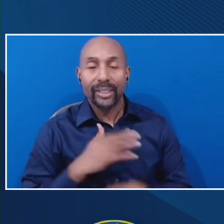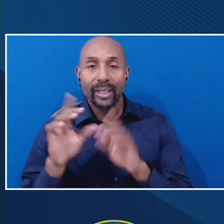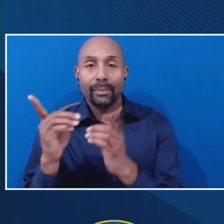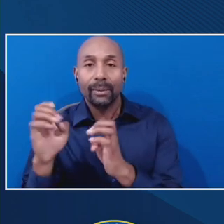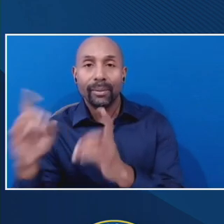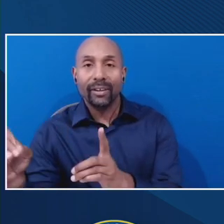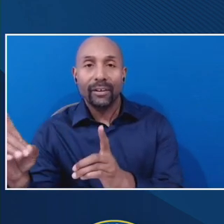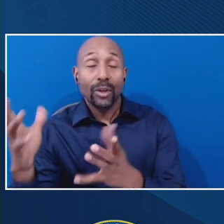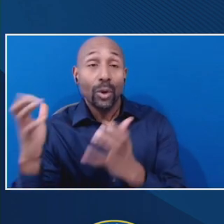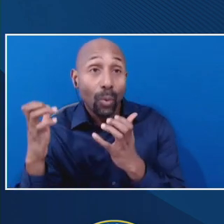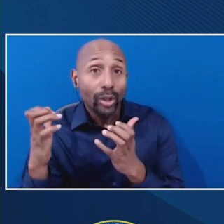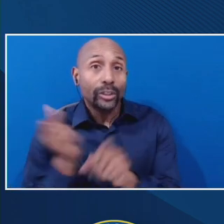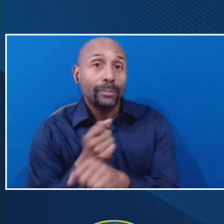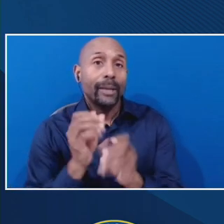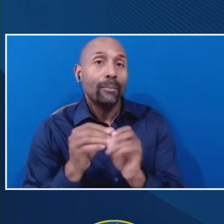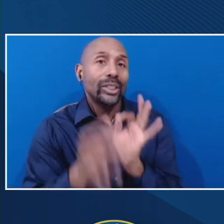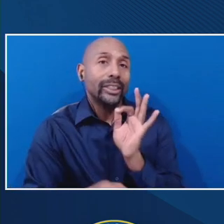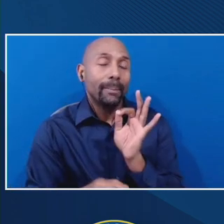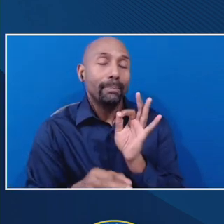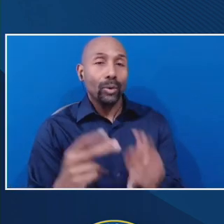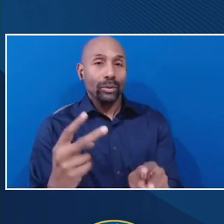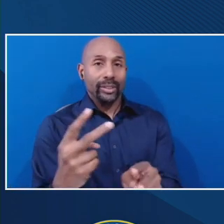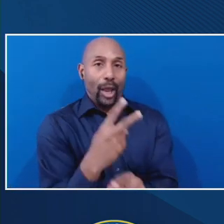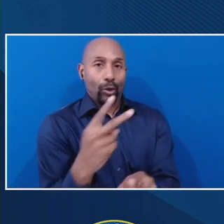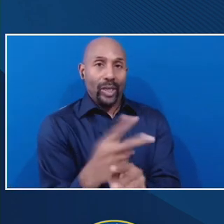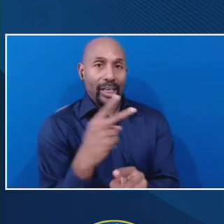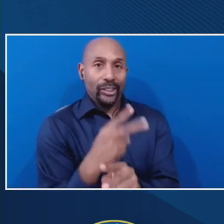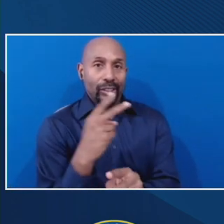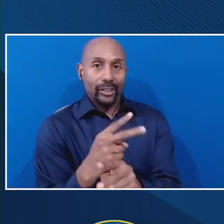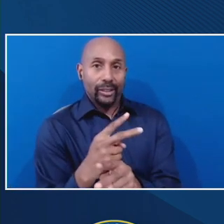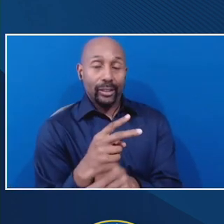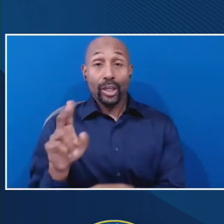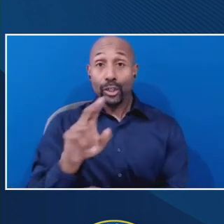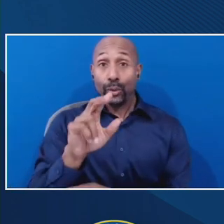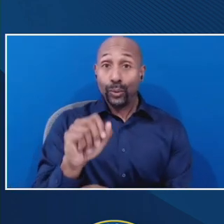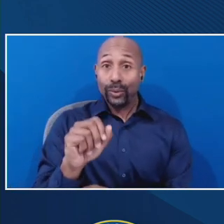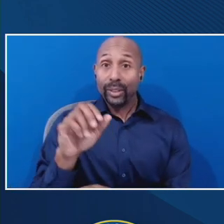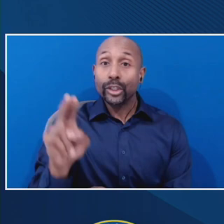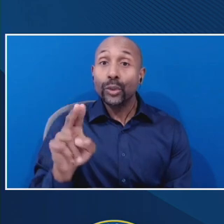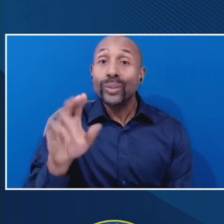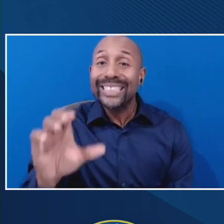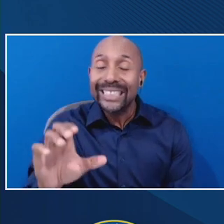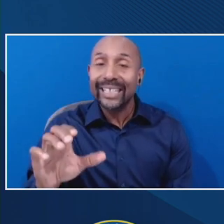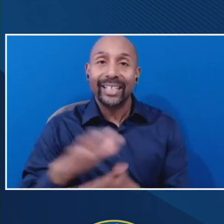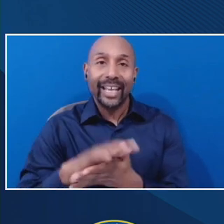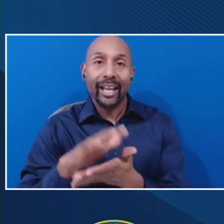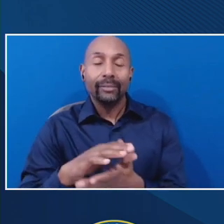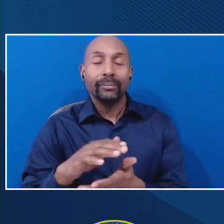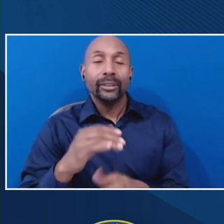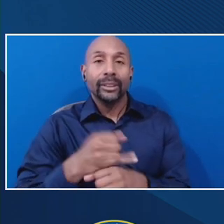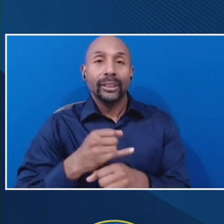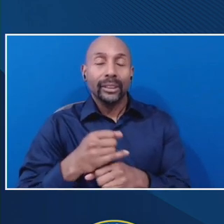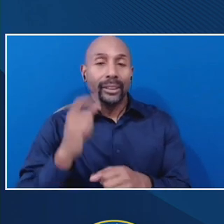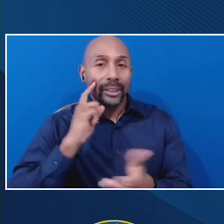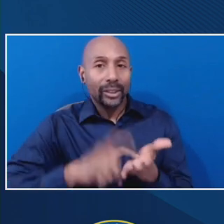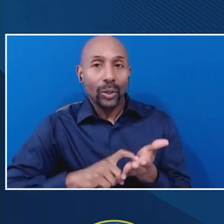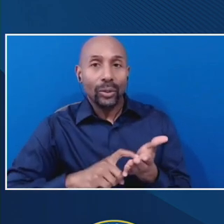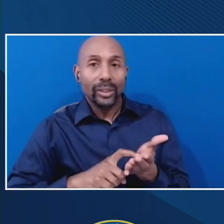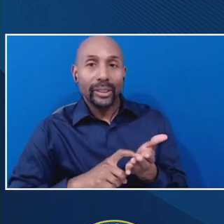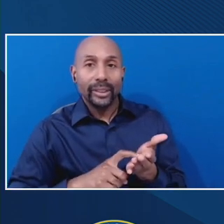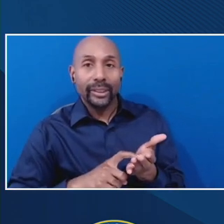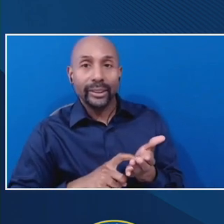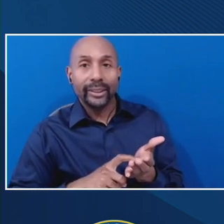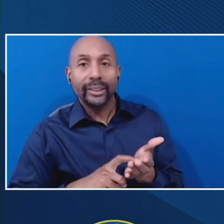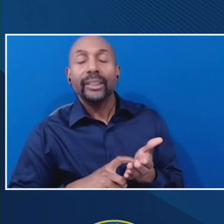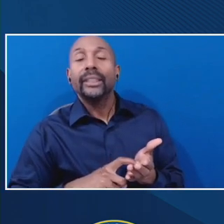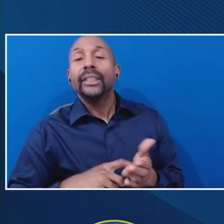the module calculations. UC campuses have noted the exemption introduced added complexity and or could not be applied based